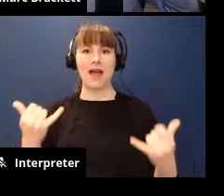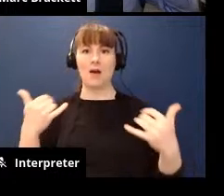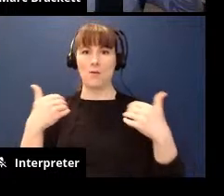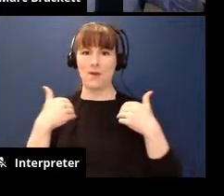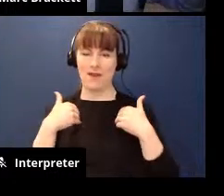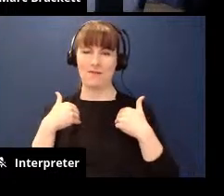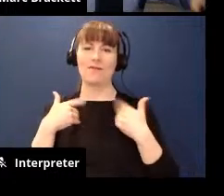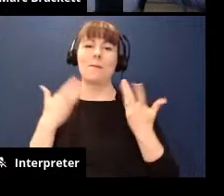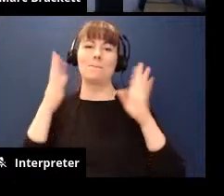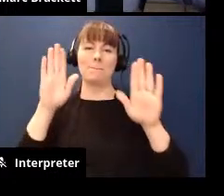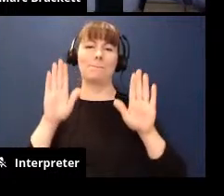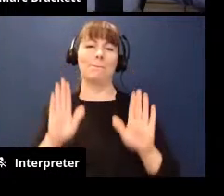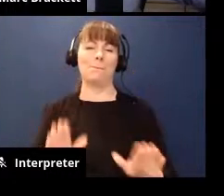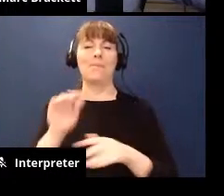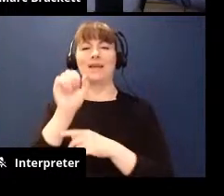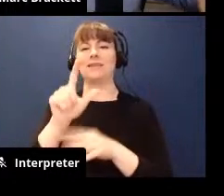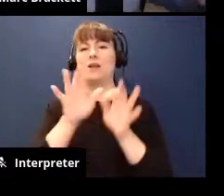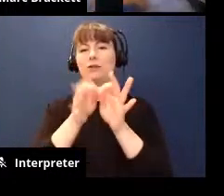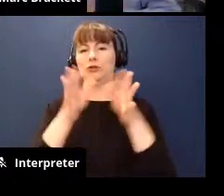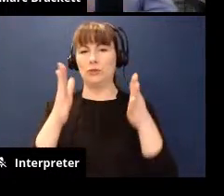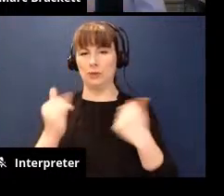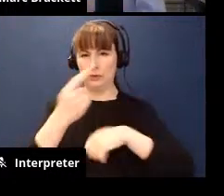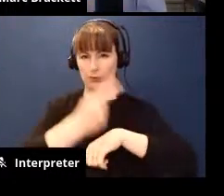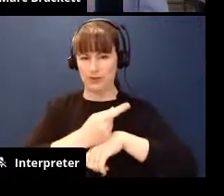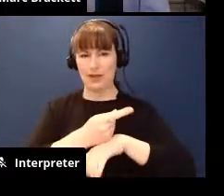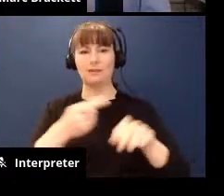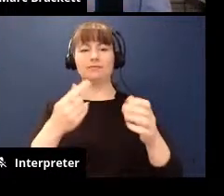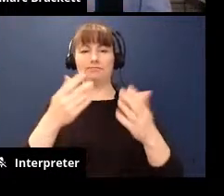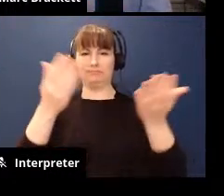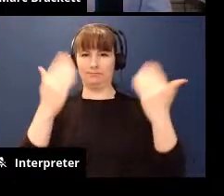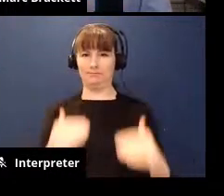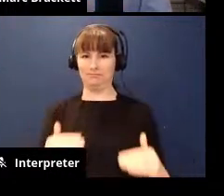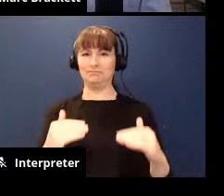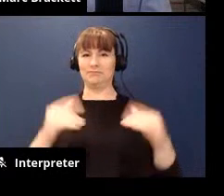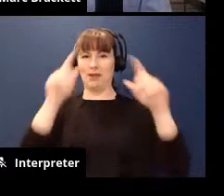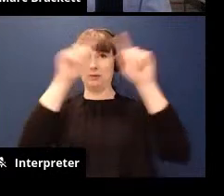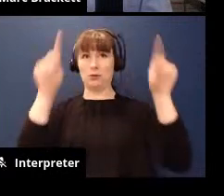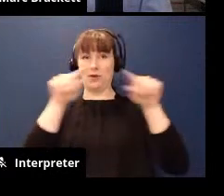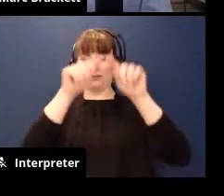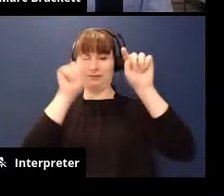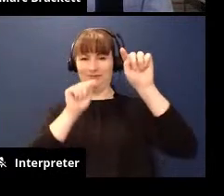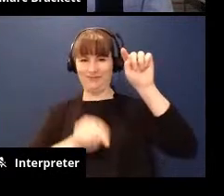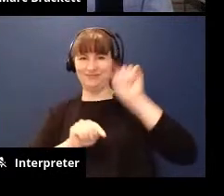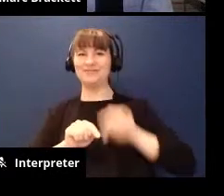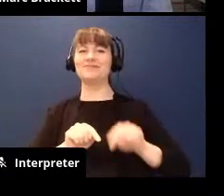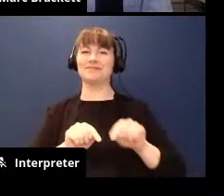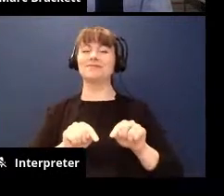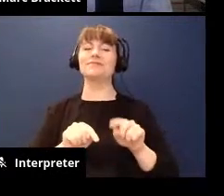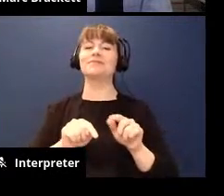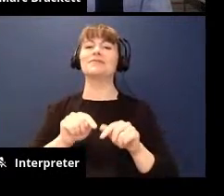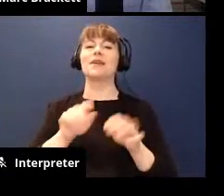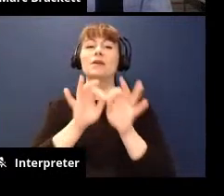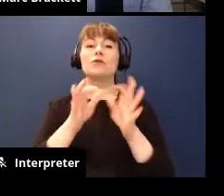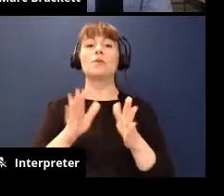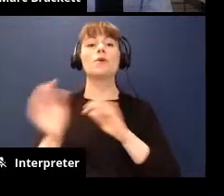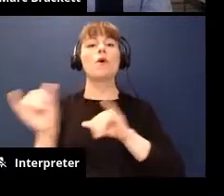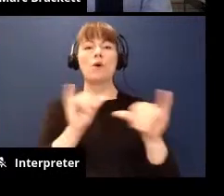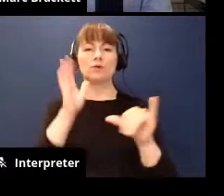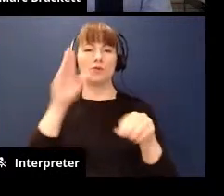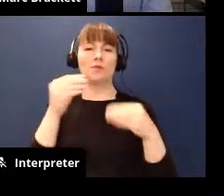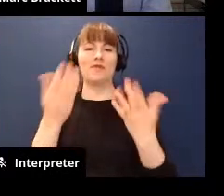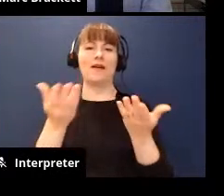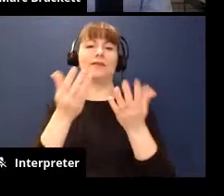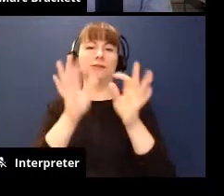American Sign Language interpreter below me as you can see and so she'll also be providing that accommodation